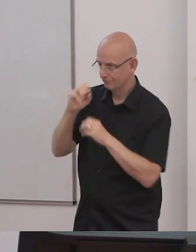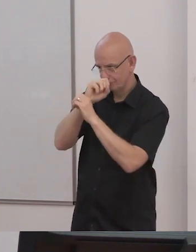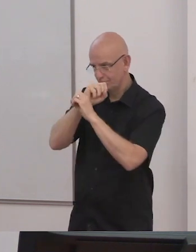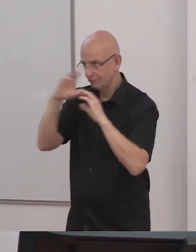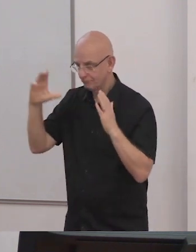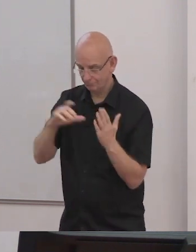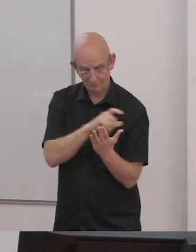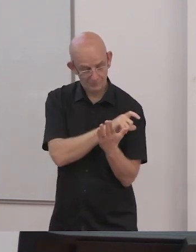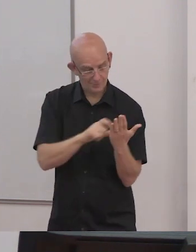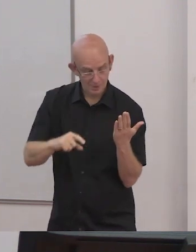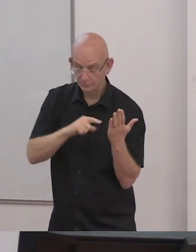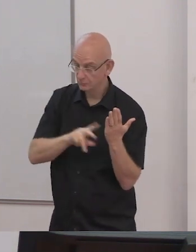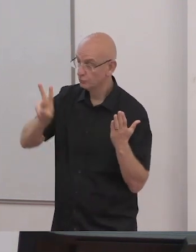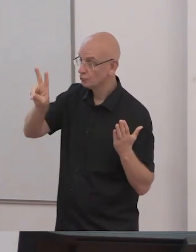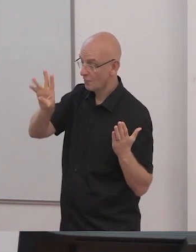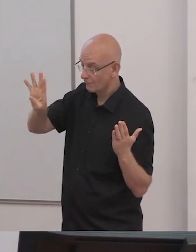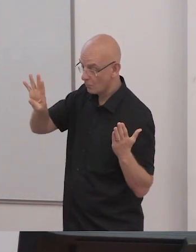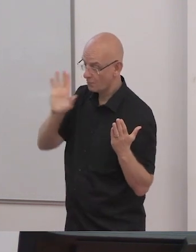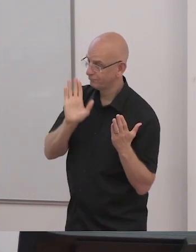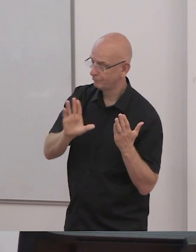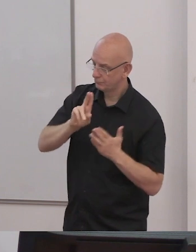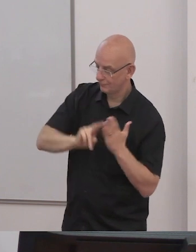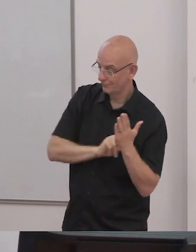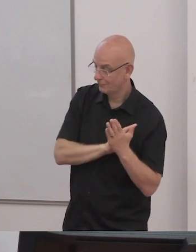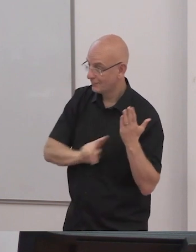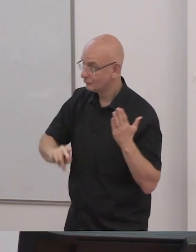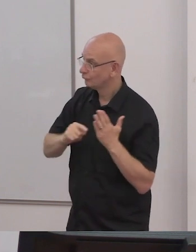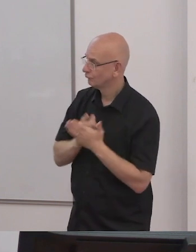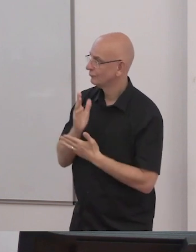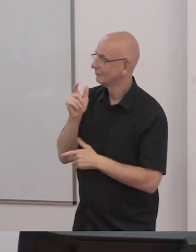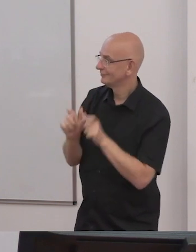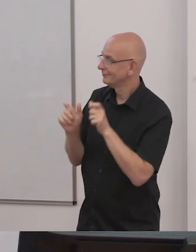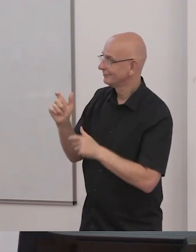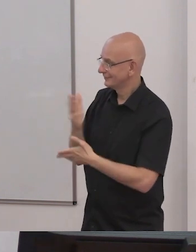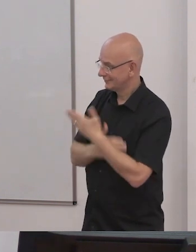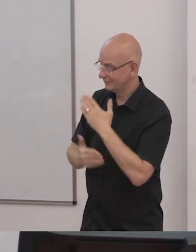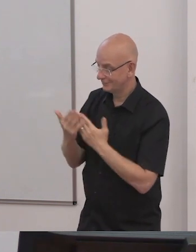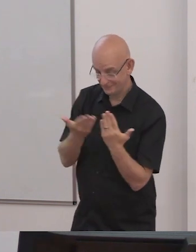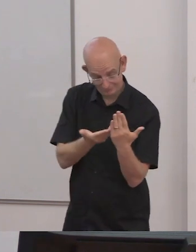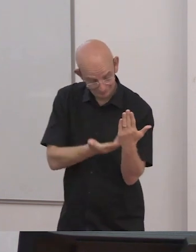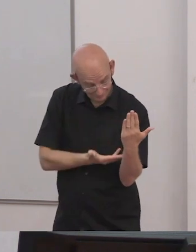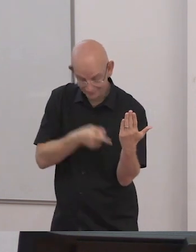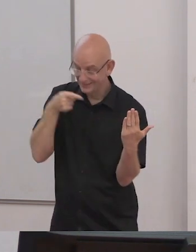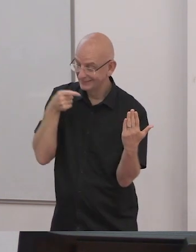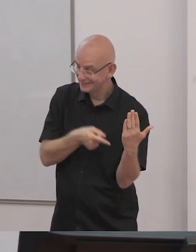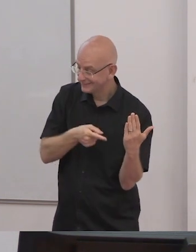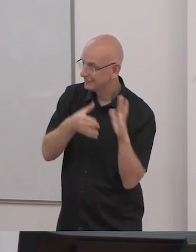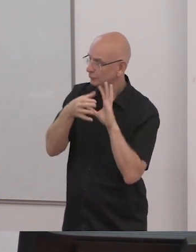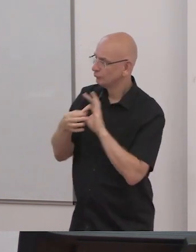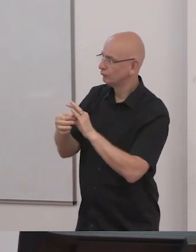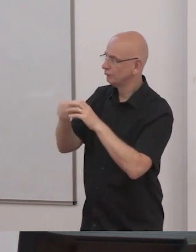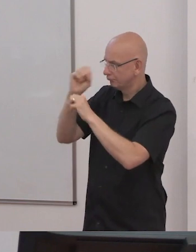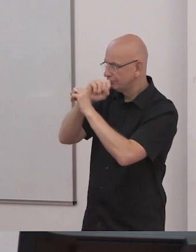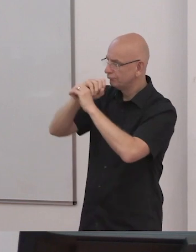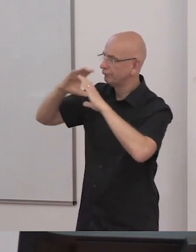disability it is about building an inclusive education system that establishes a